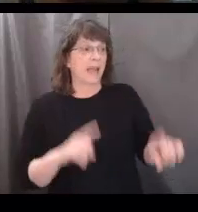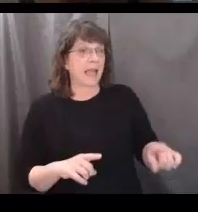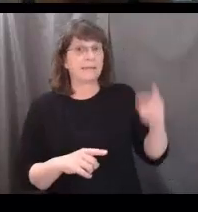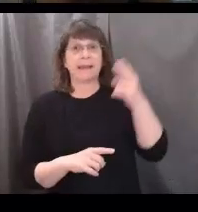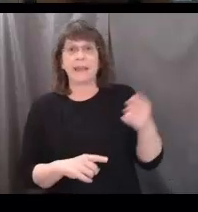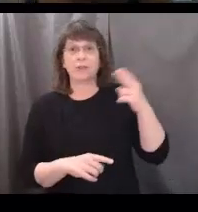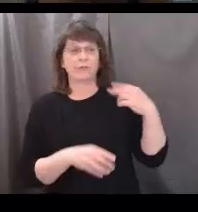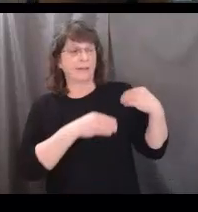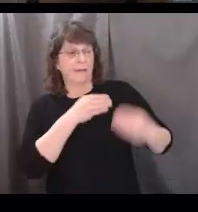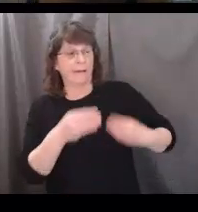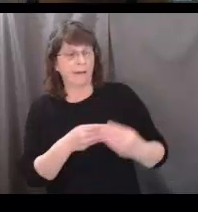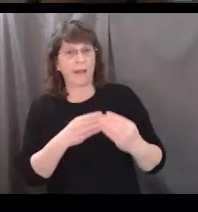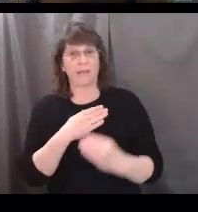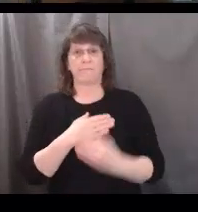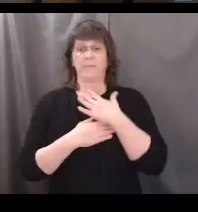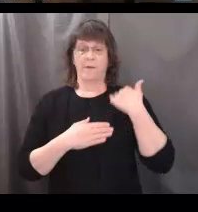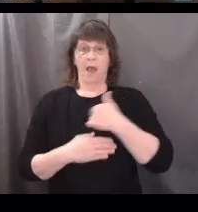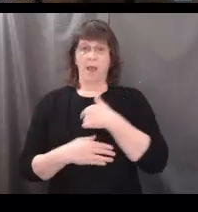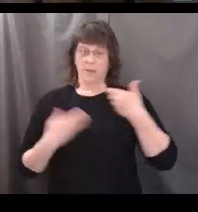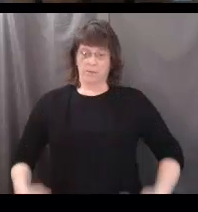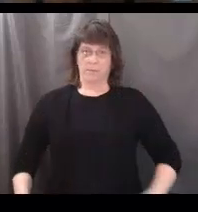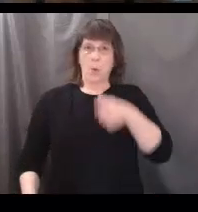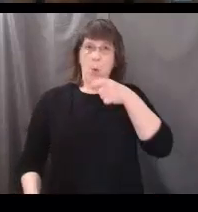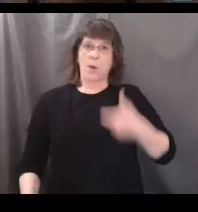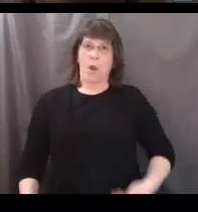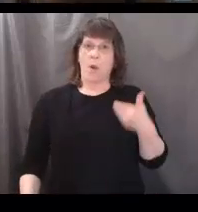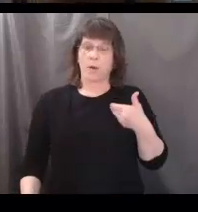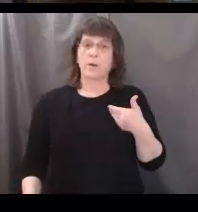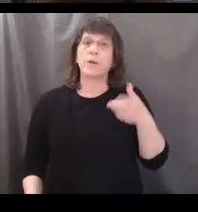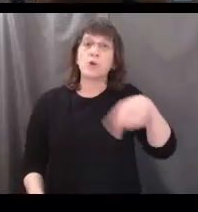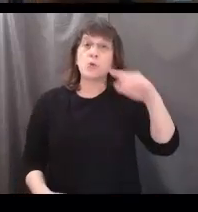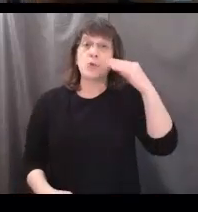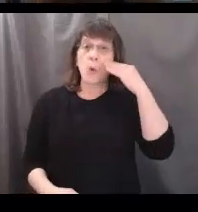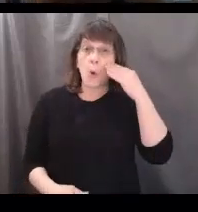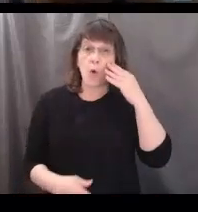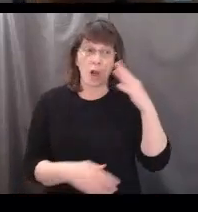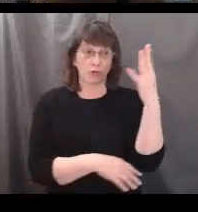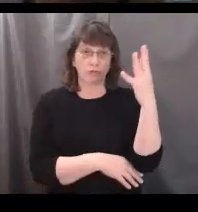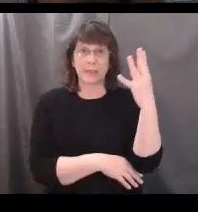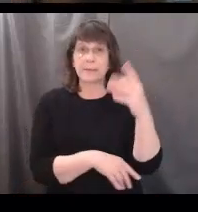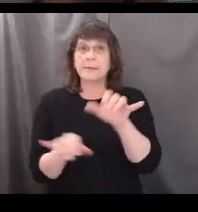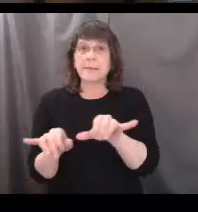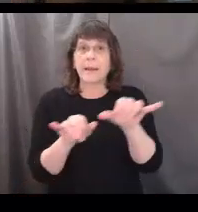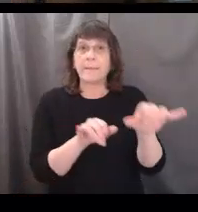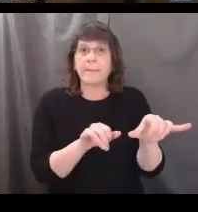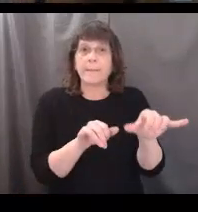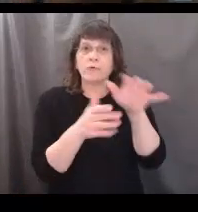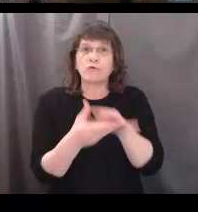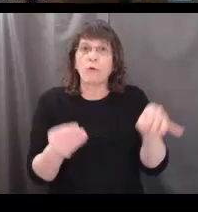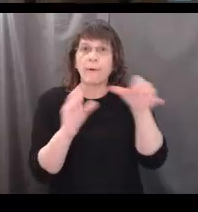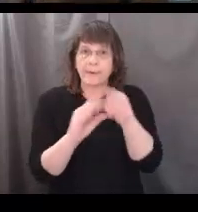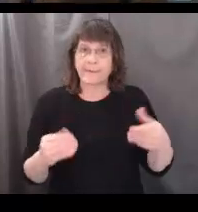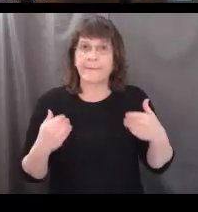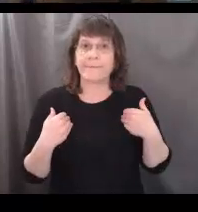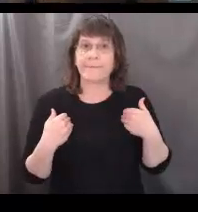in our ancestry that make us the individuals that we are. Did you know that trees leave us clues about their story?